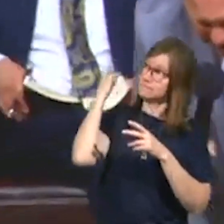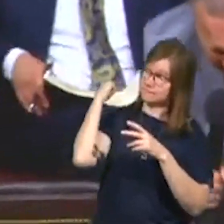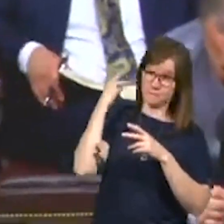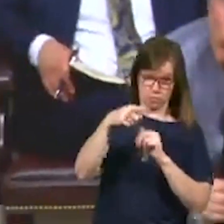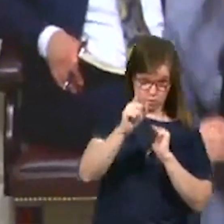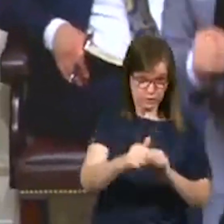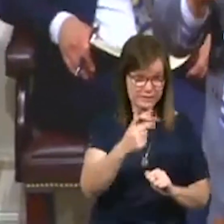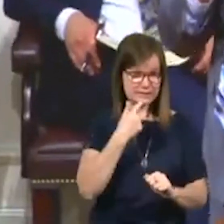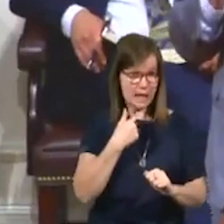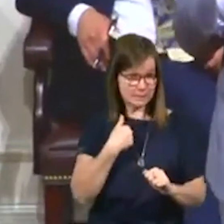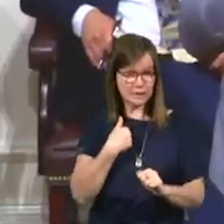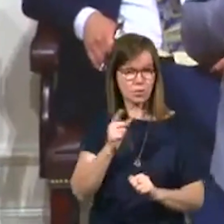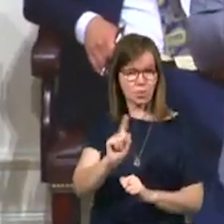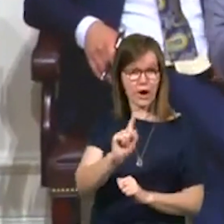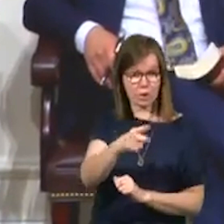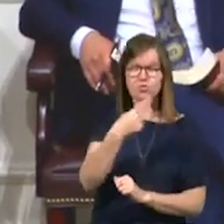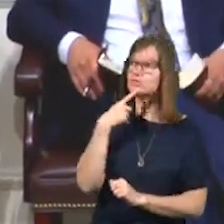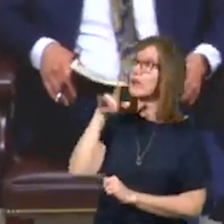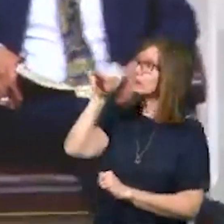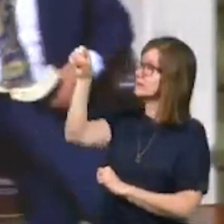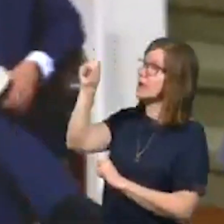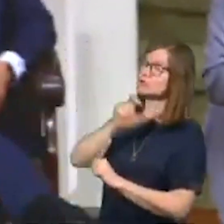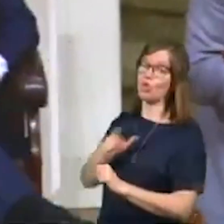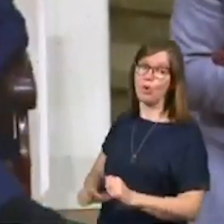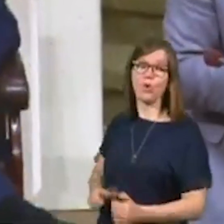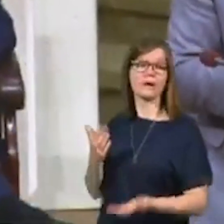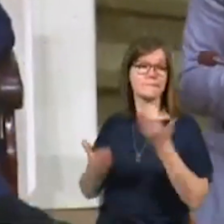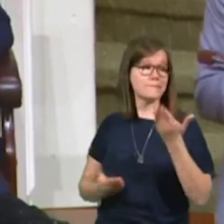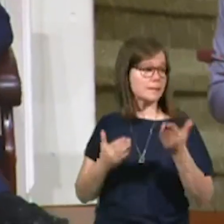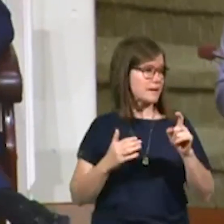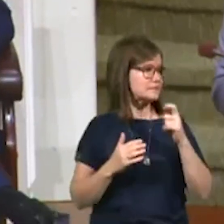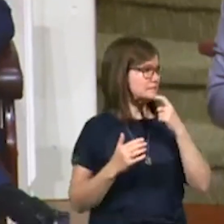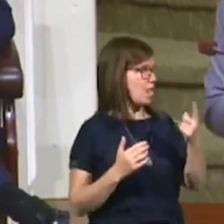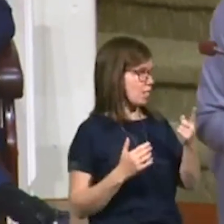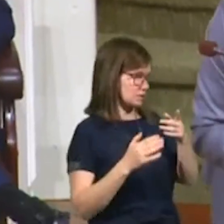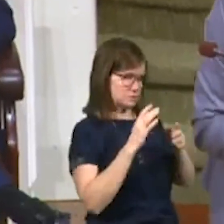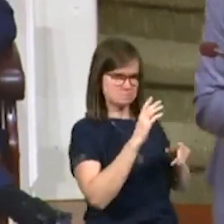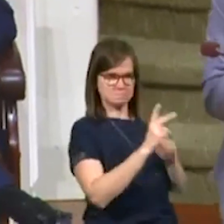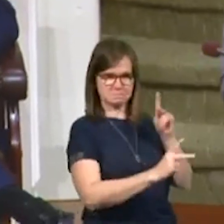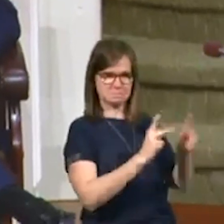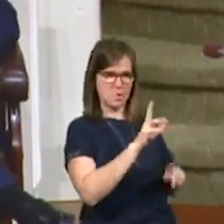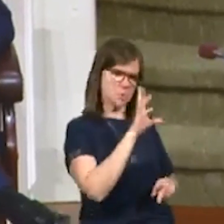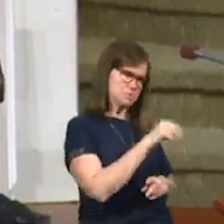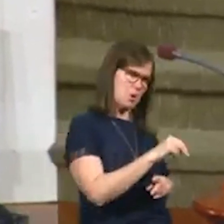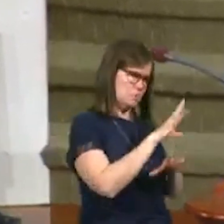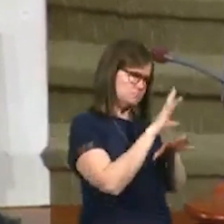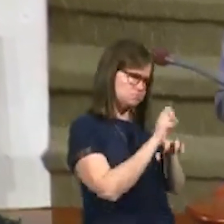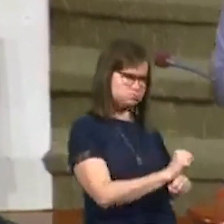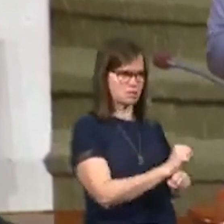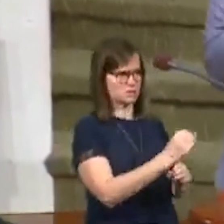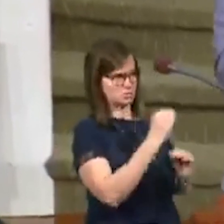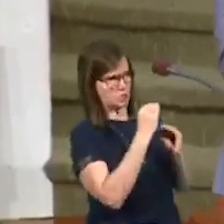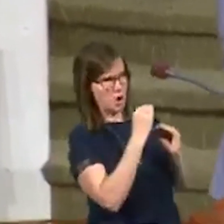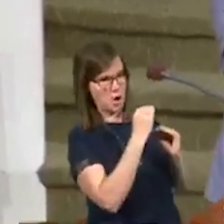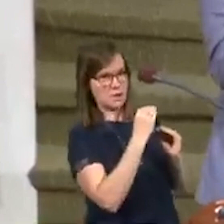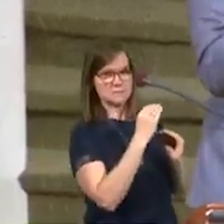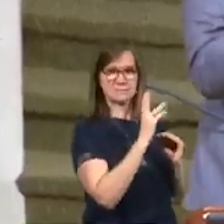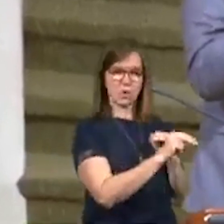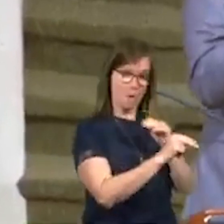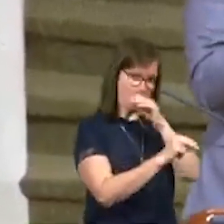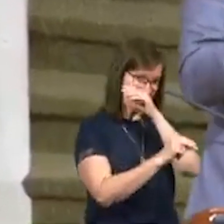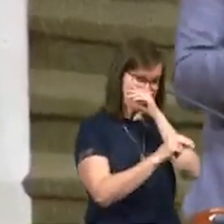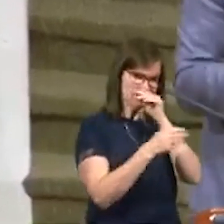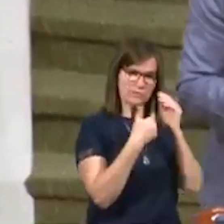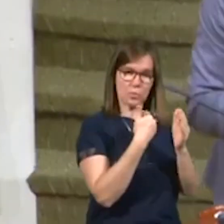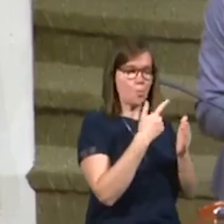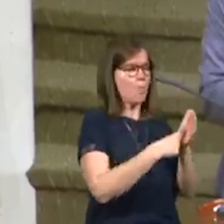where you said, yes, Lord. Maybe you had to say no to the traditions of men. Maybe you had to say no to what you've always been taught. No for